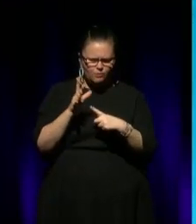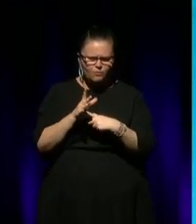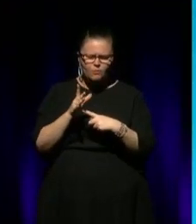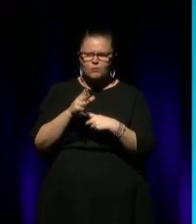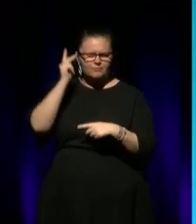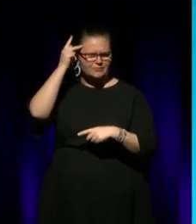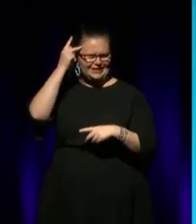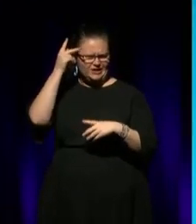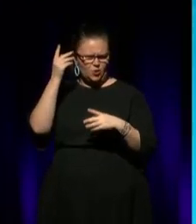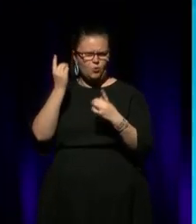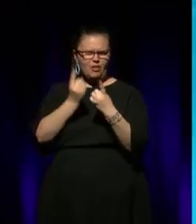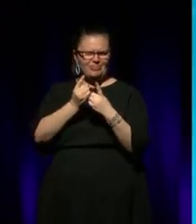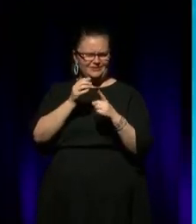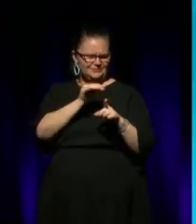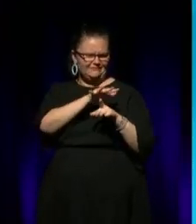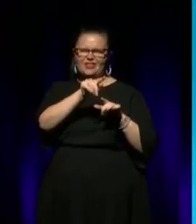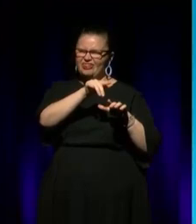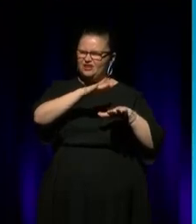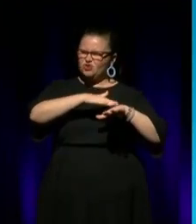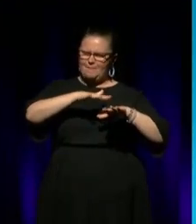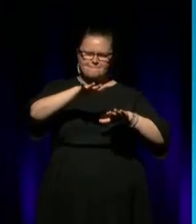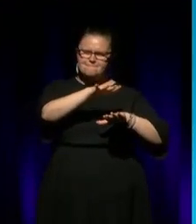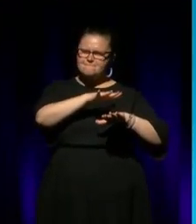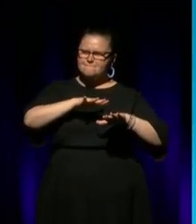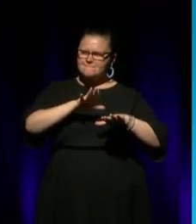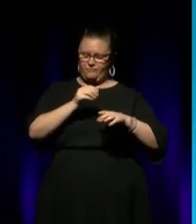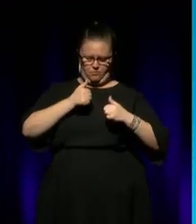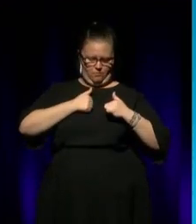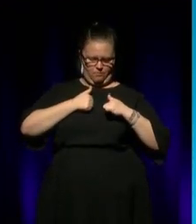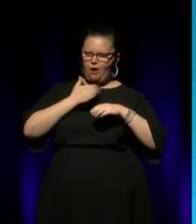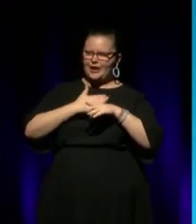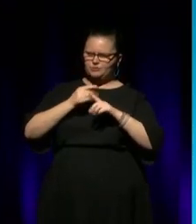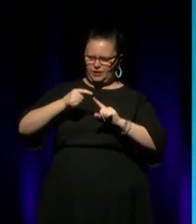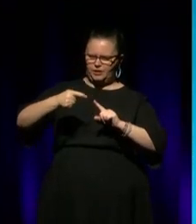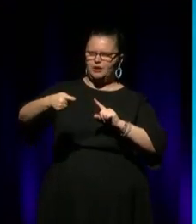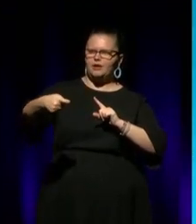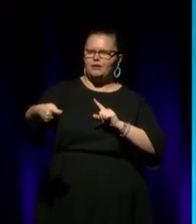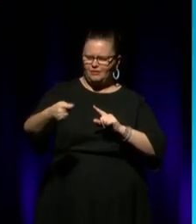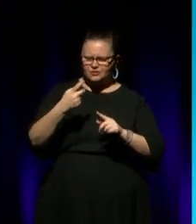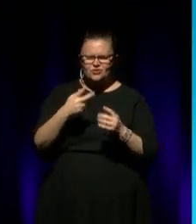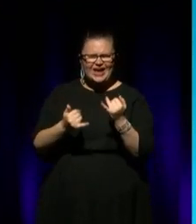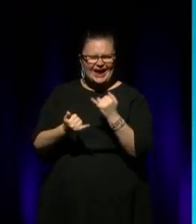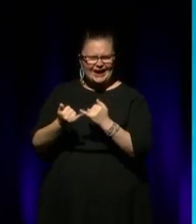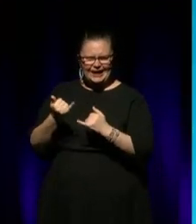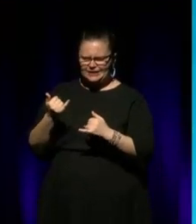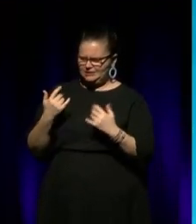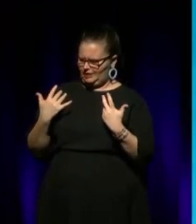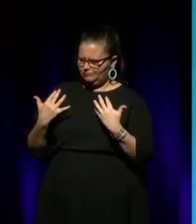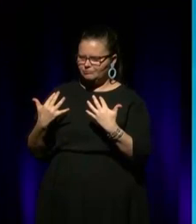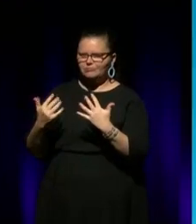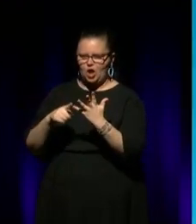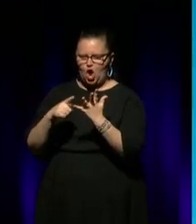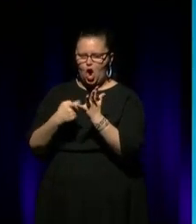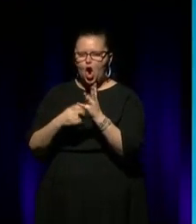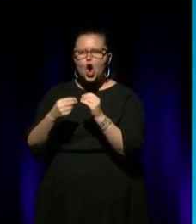that were around the trajectory of my career, you know. And so by the 80s, well, you know, it was pretty prolific. had the urban